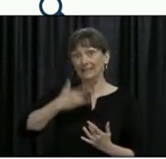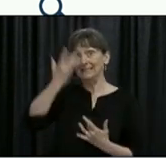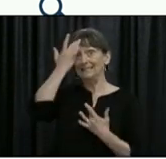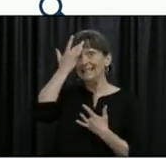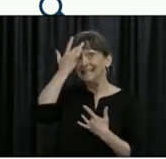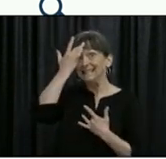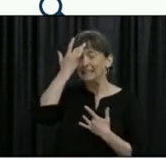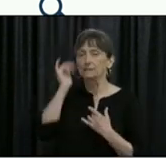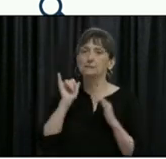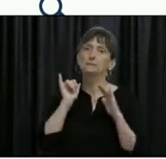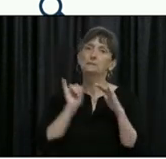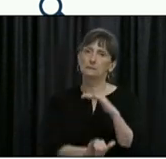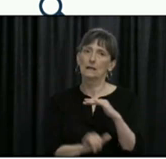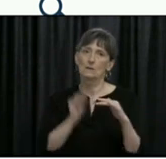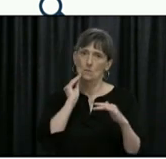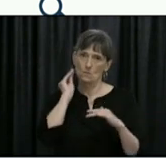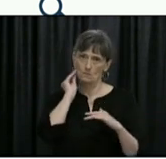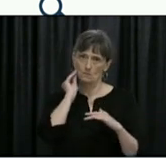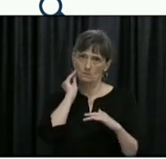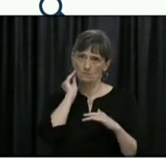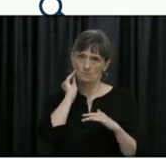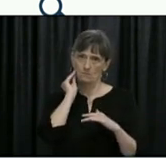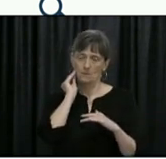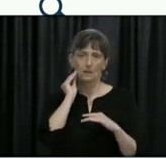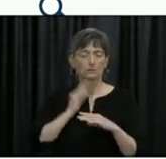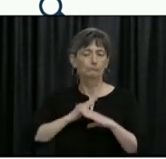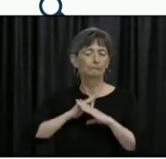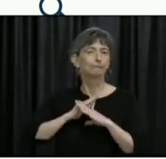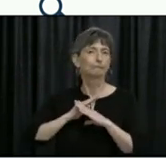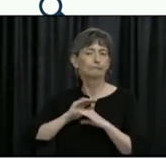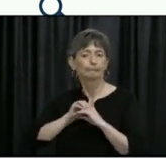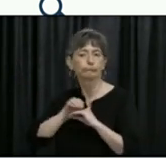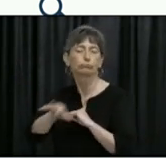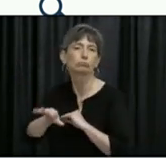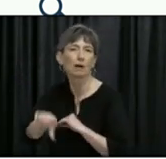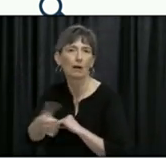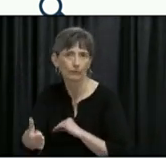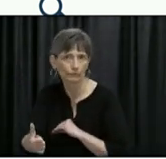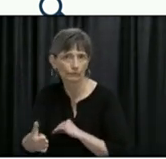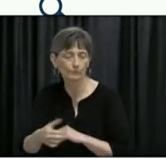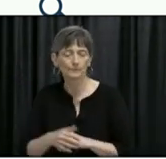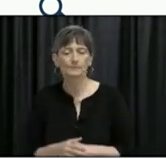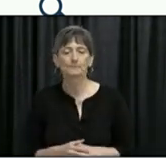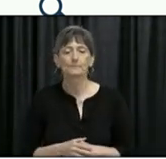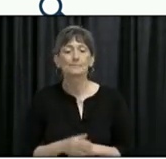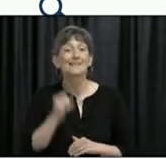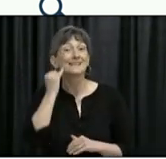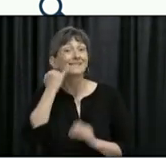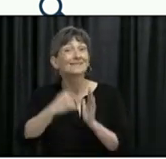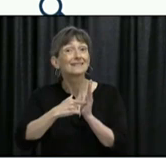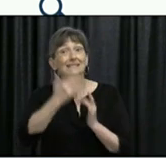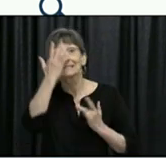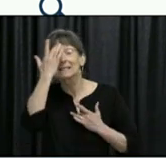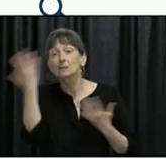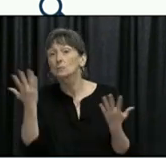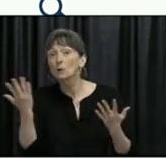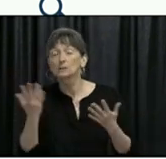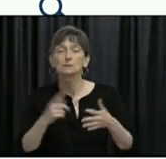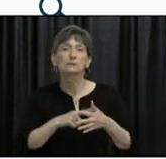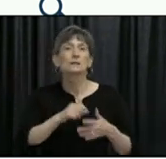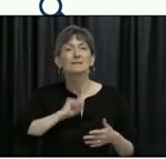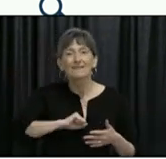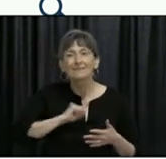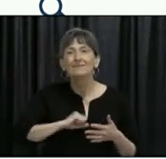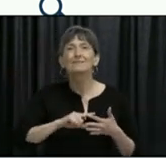spreading COVID-19 to others. If you're sick with symptoms such as a cough, fever, runny